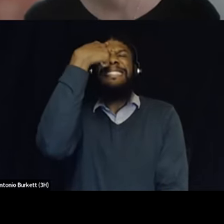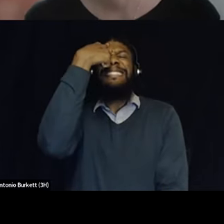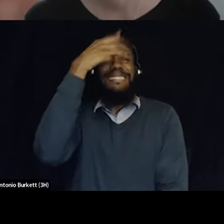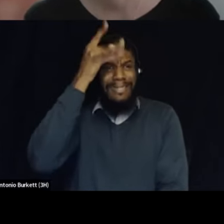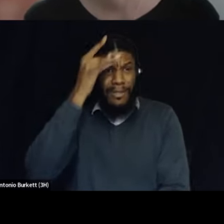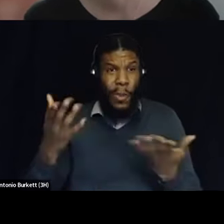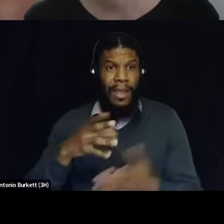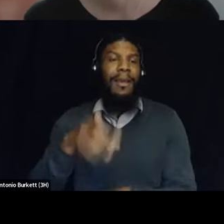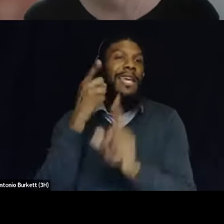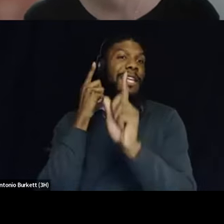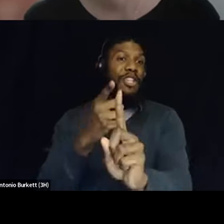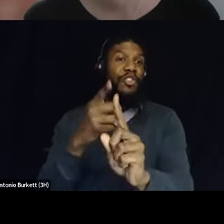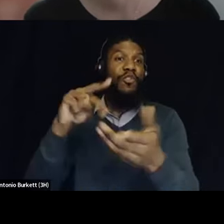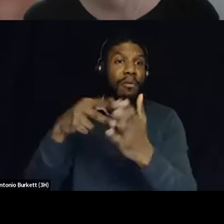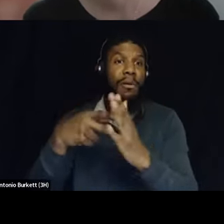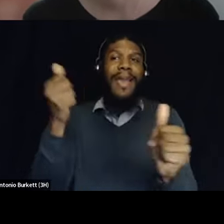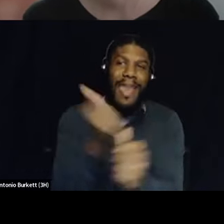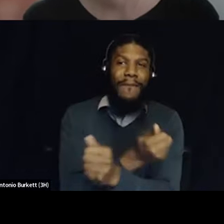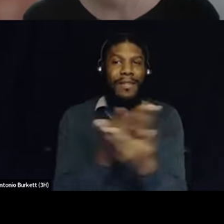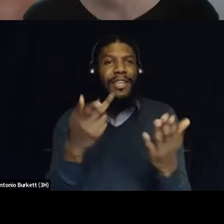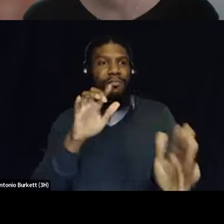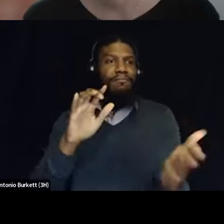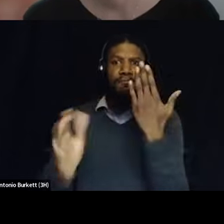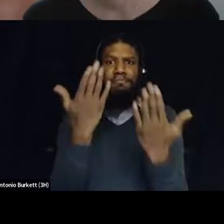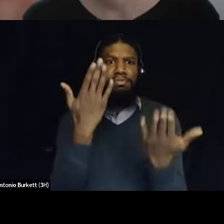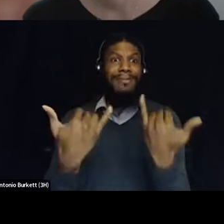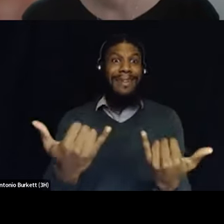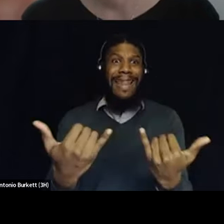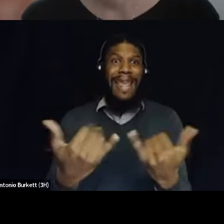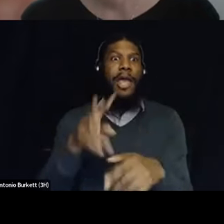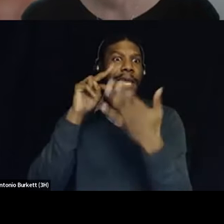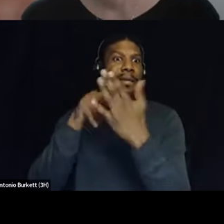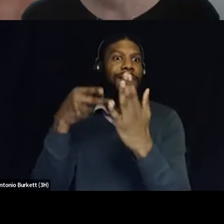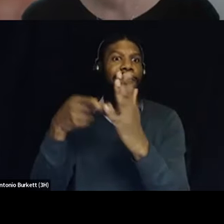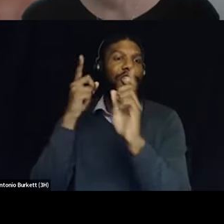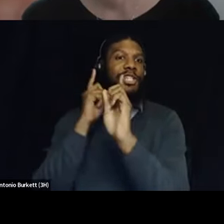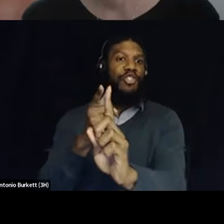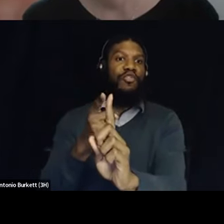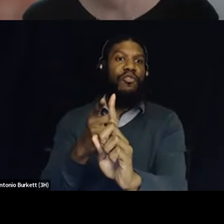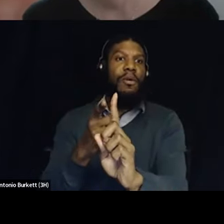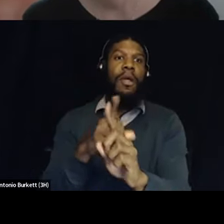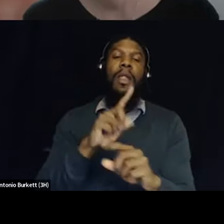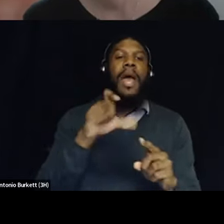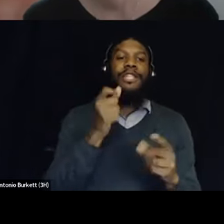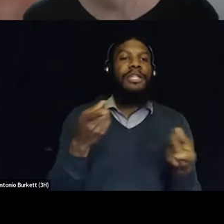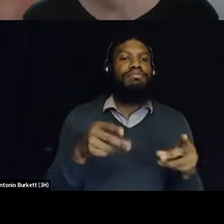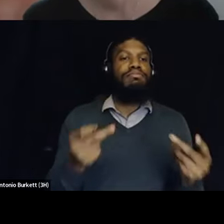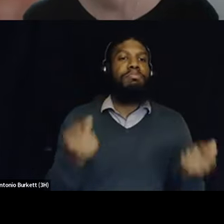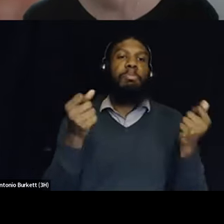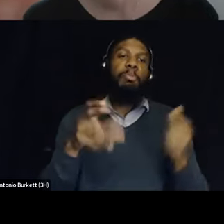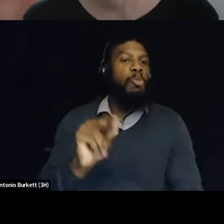was all intentional there's no unintentional anything um but i i also want to make sure